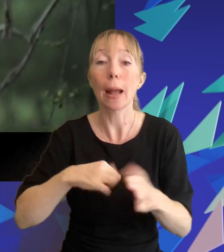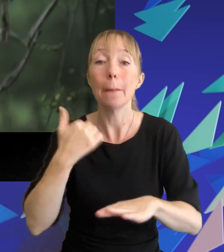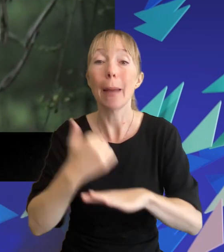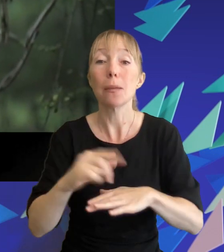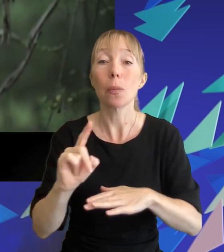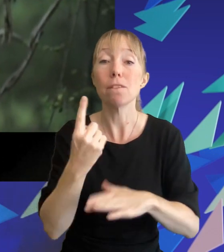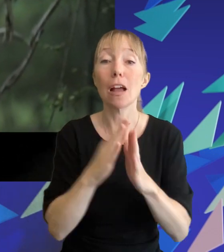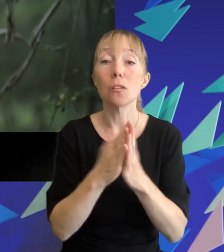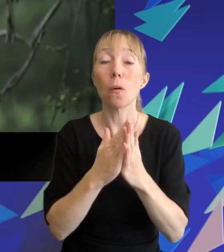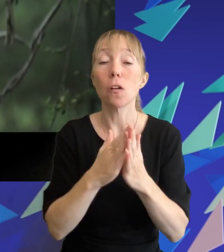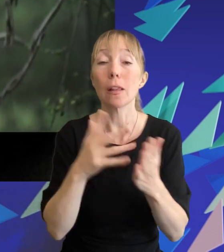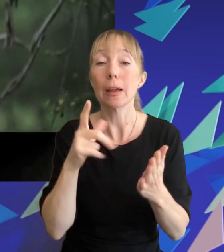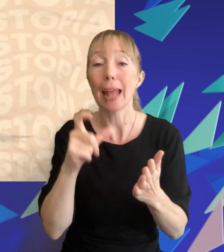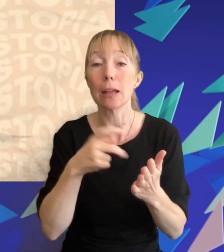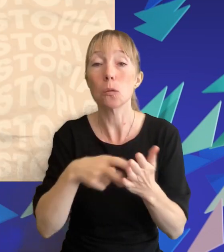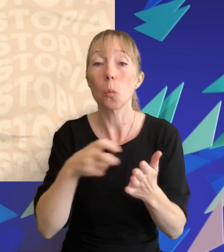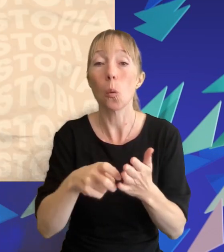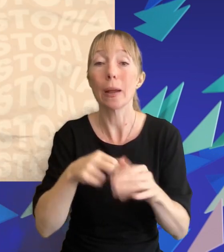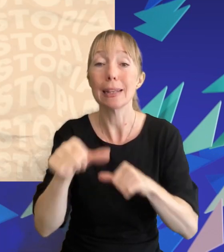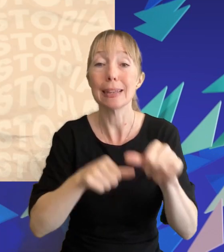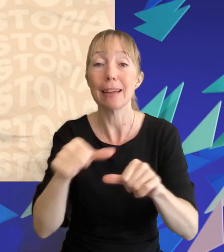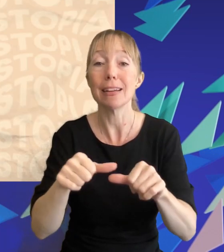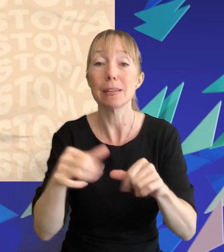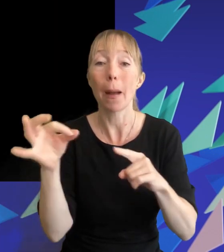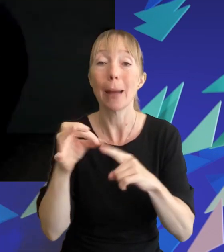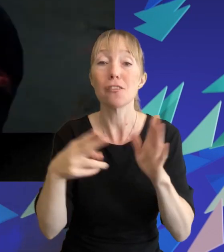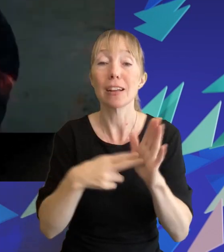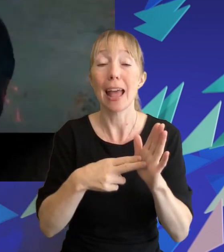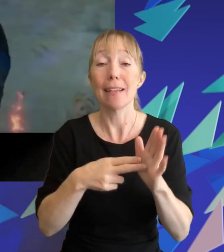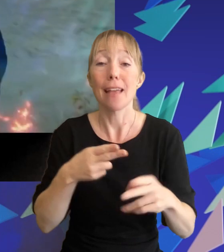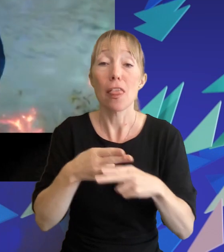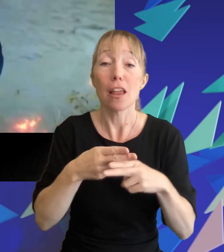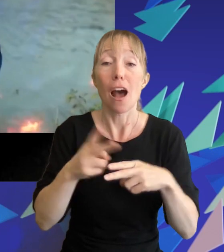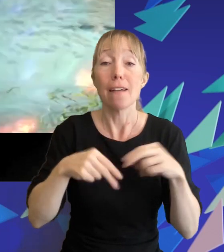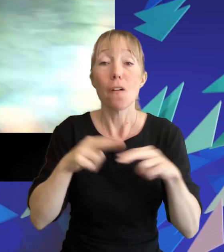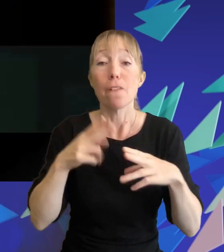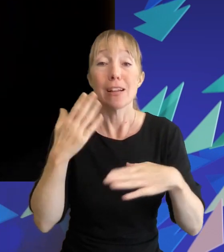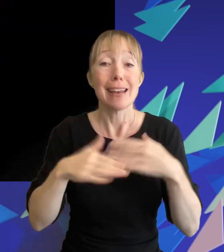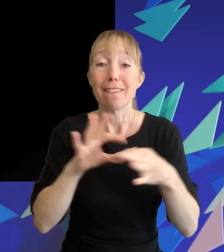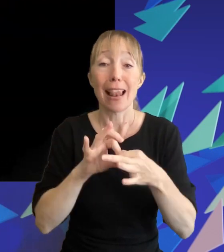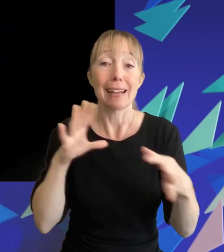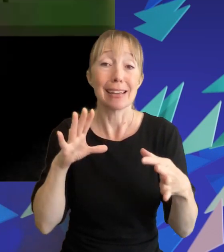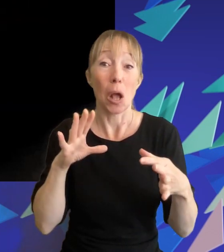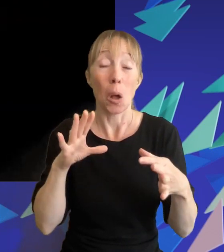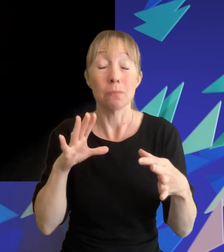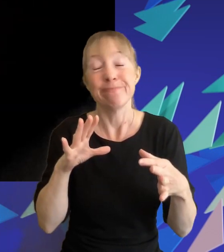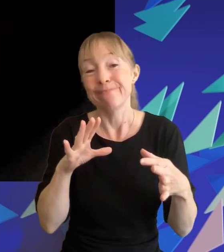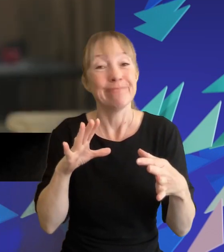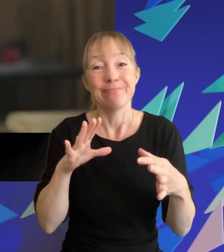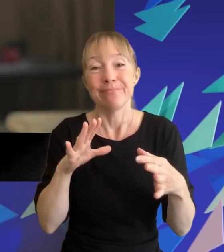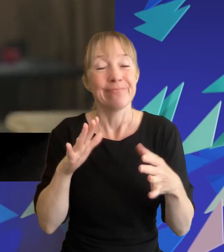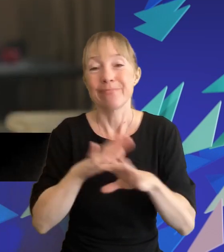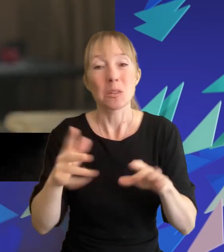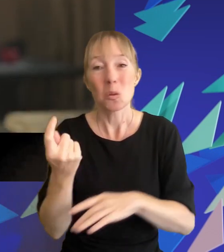walking series by patrick ness the knife of never letting go as you might expect the film was a box office bomb but like